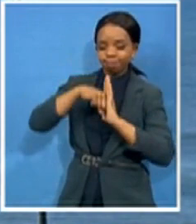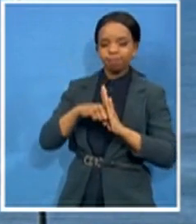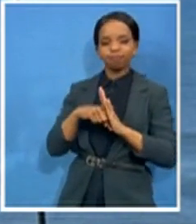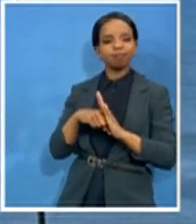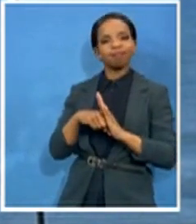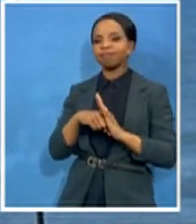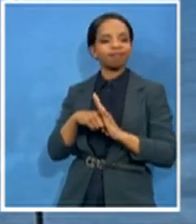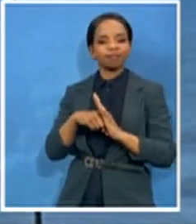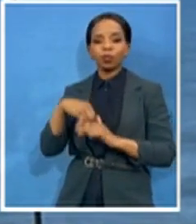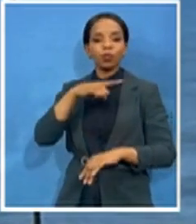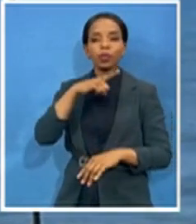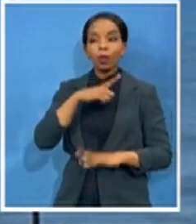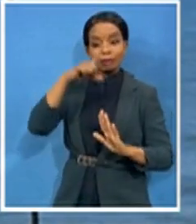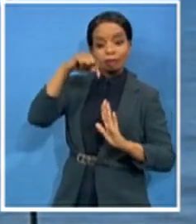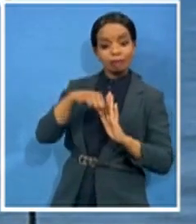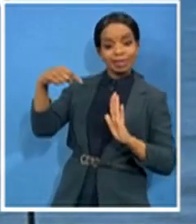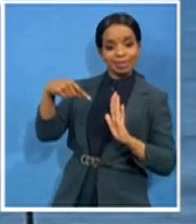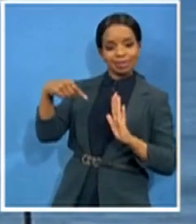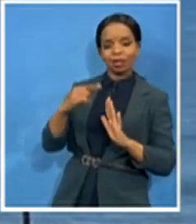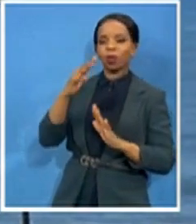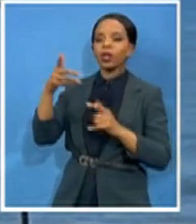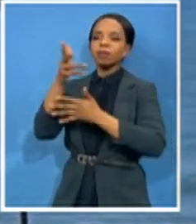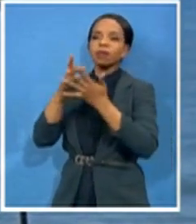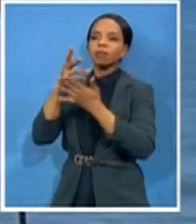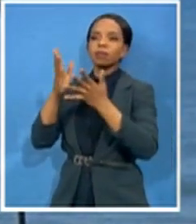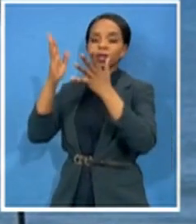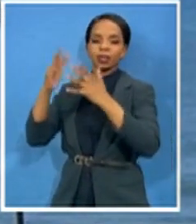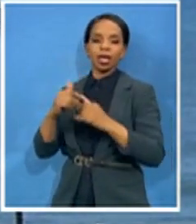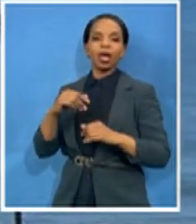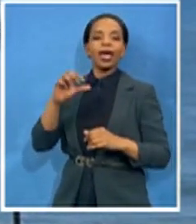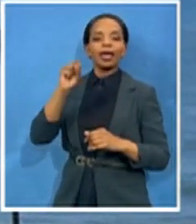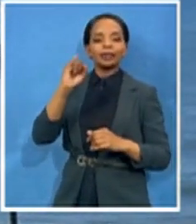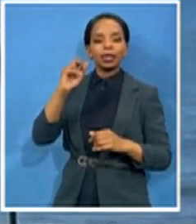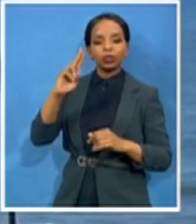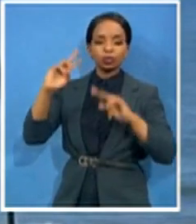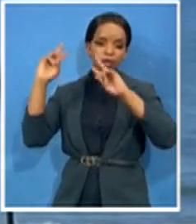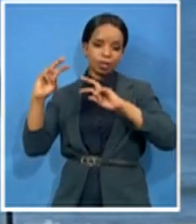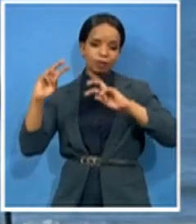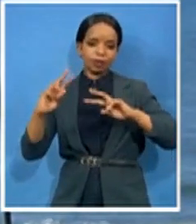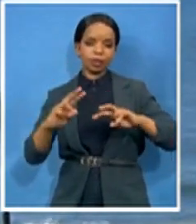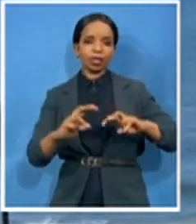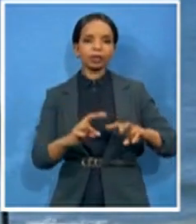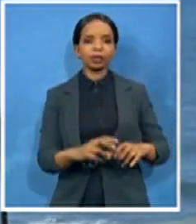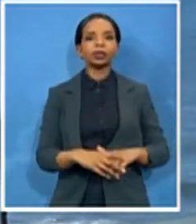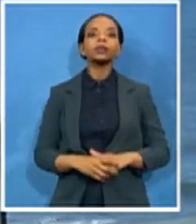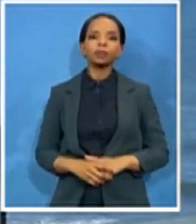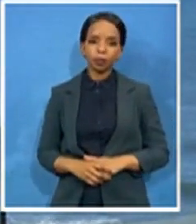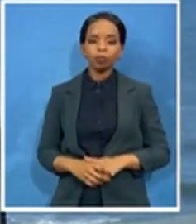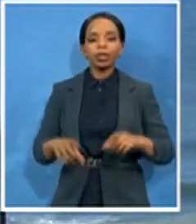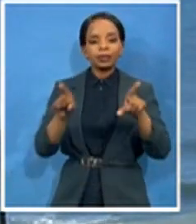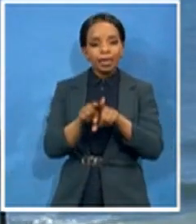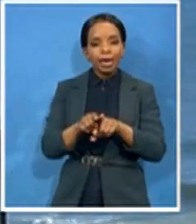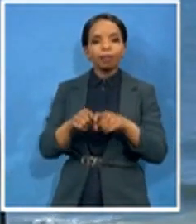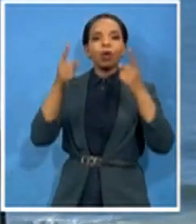are going to be post-investigation of the SIU, post-investigation of the Auditor General, post-investigation of the Hawks. And we fully